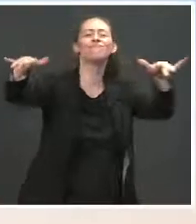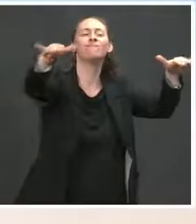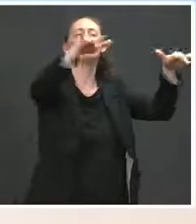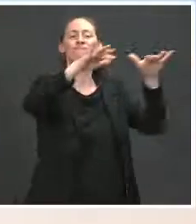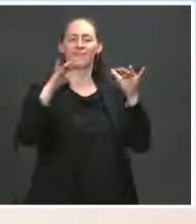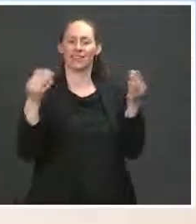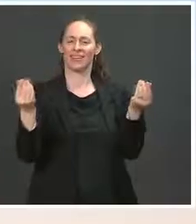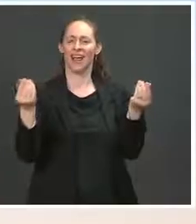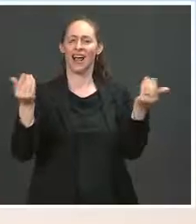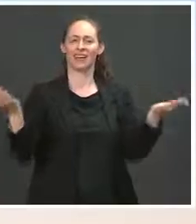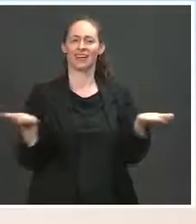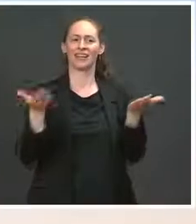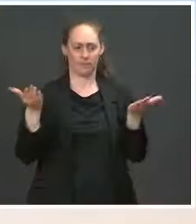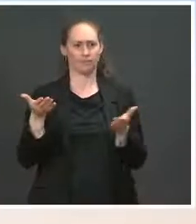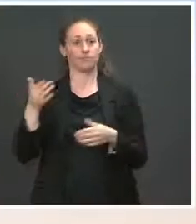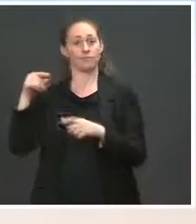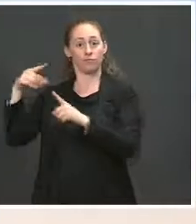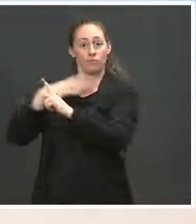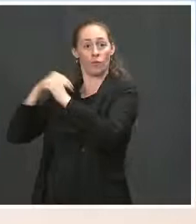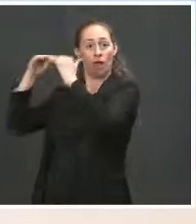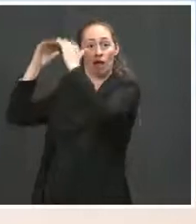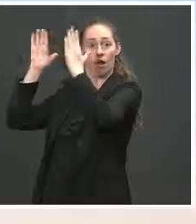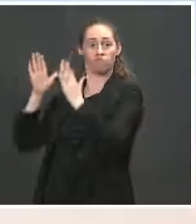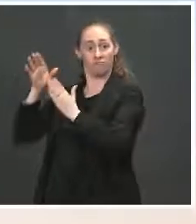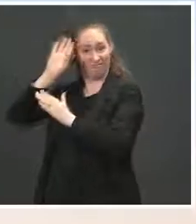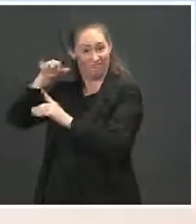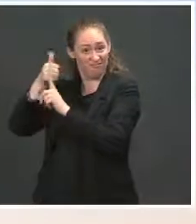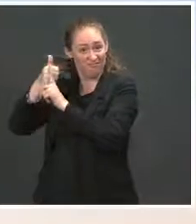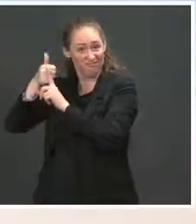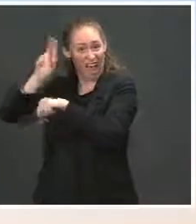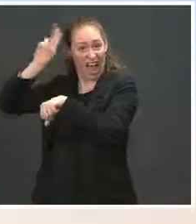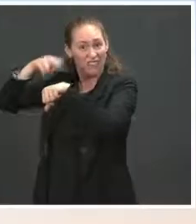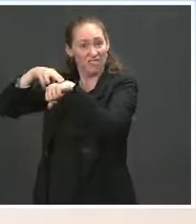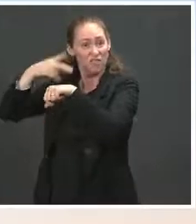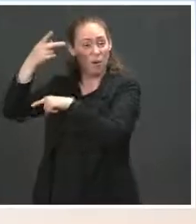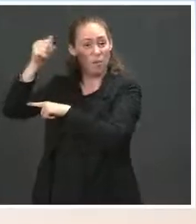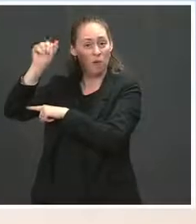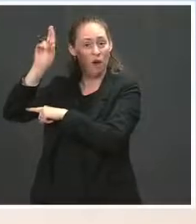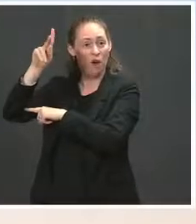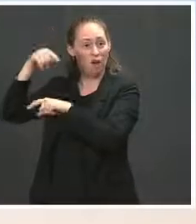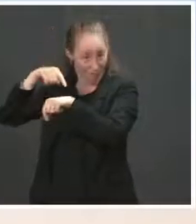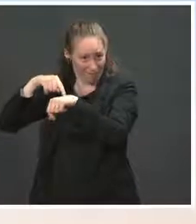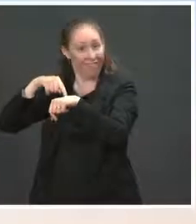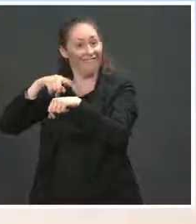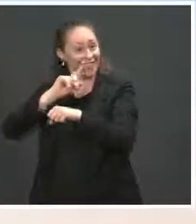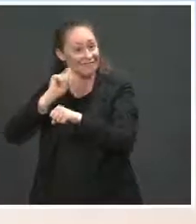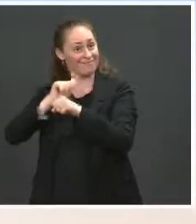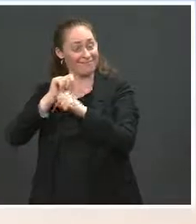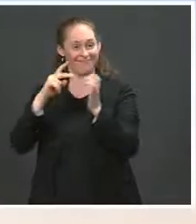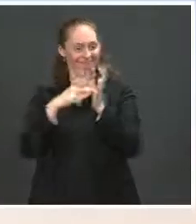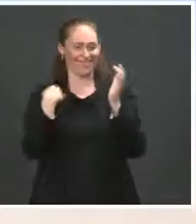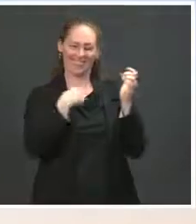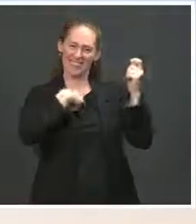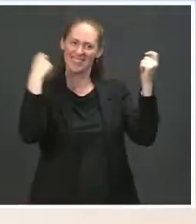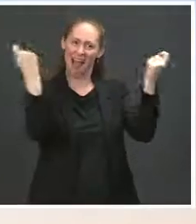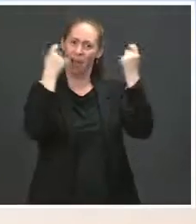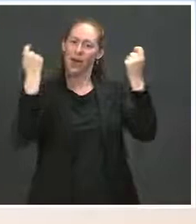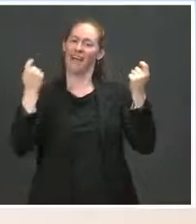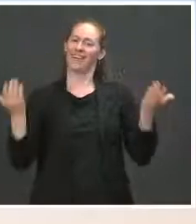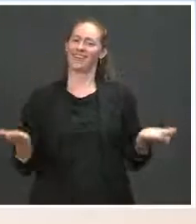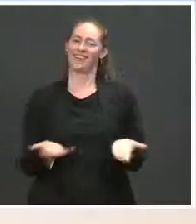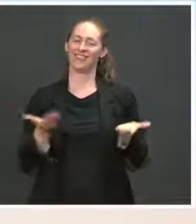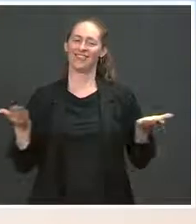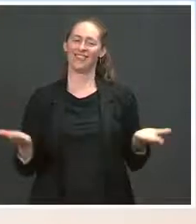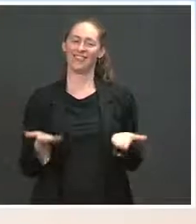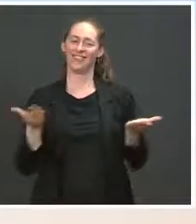a national park, so technically we're all celebrating a bit right now. I had always wanted to be a national park